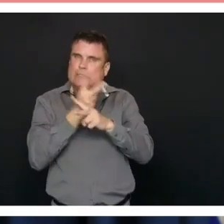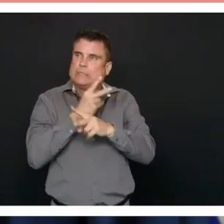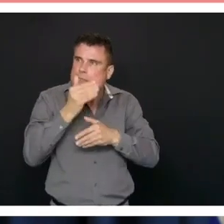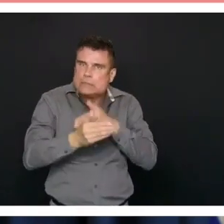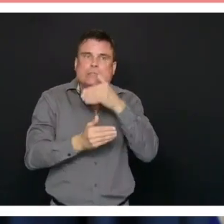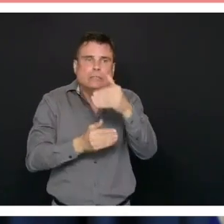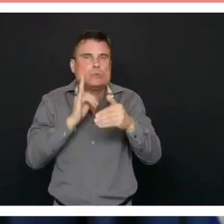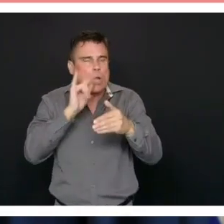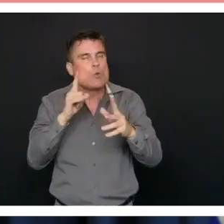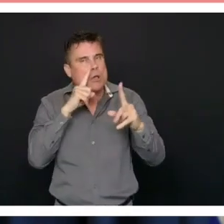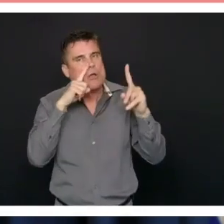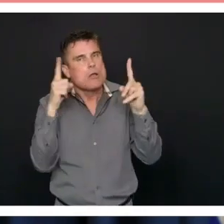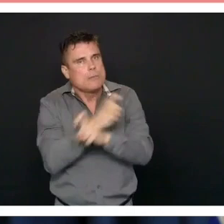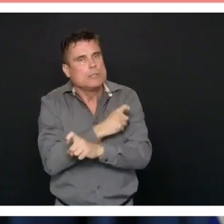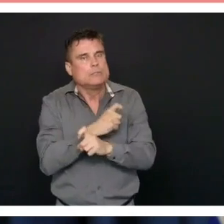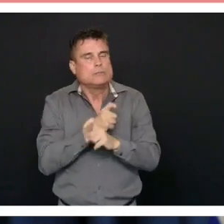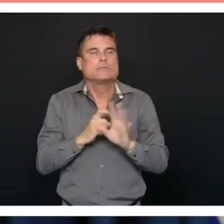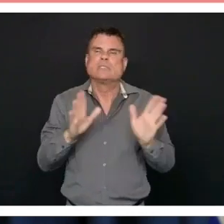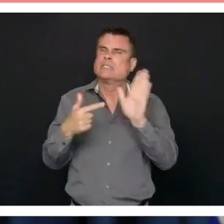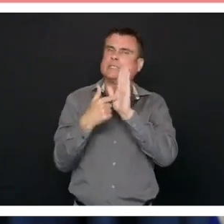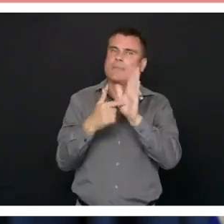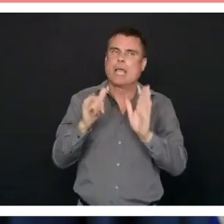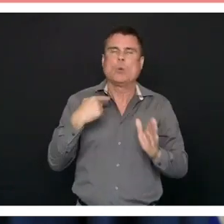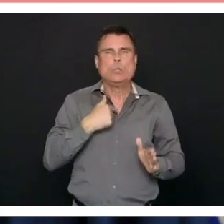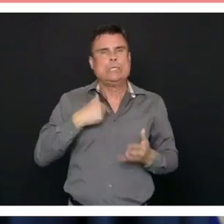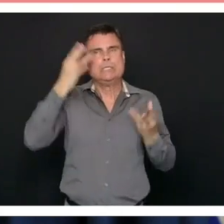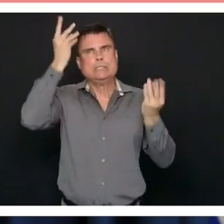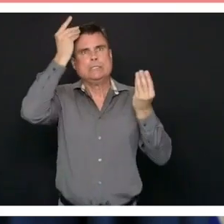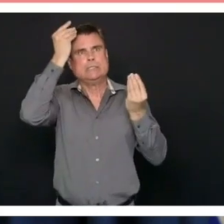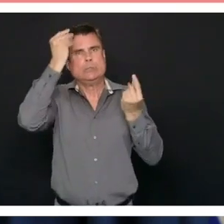types of things that we're thinking through as we move forward.